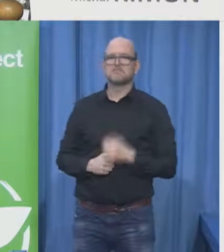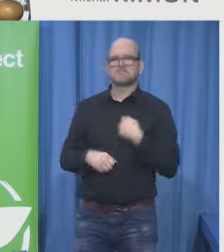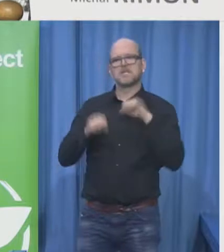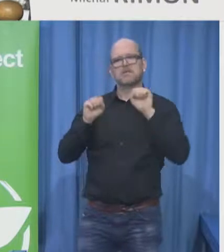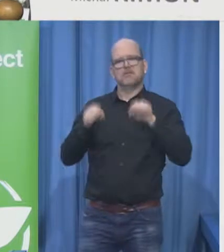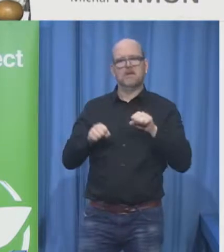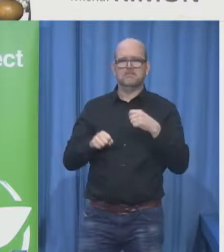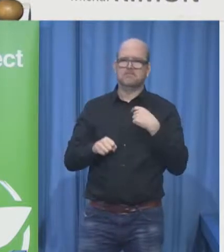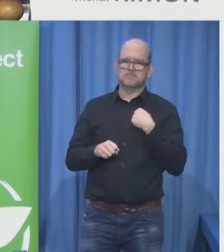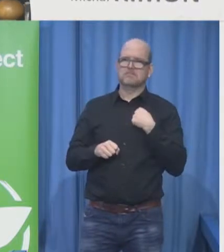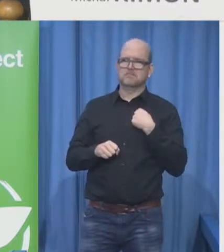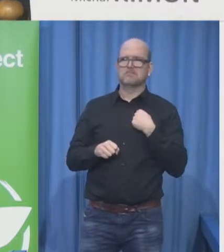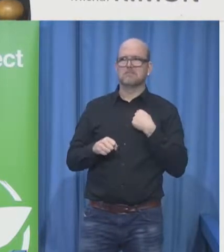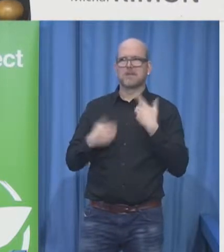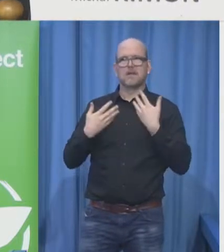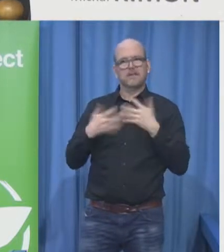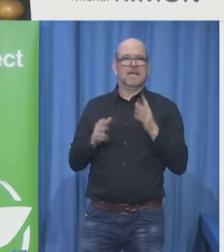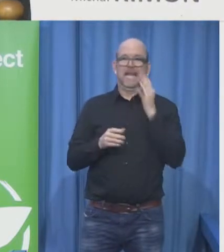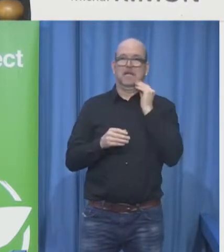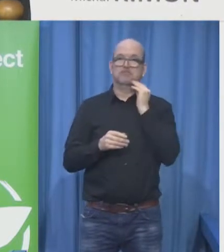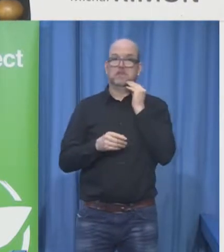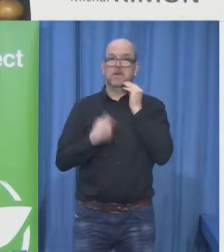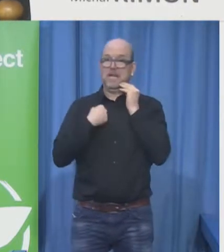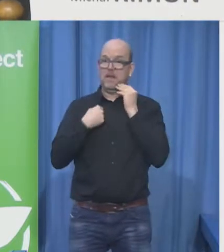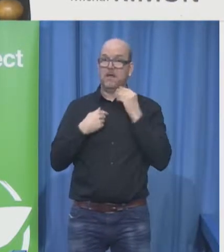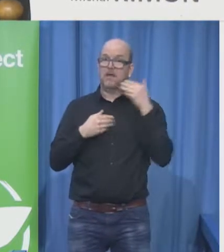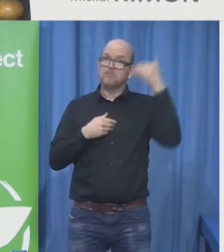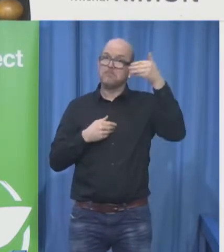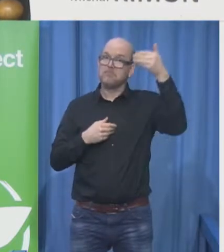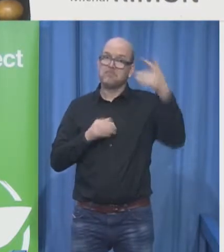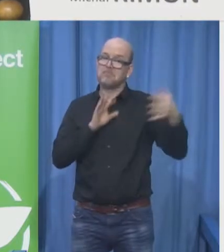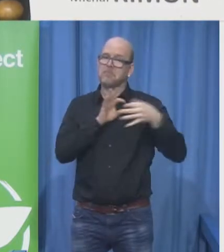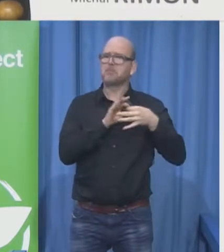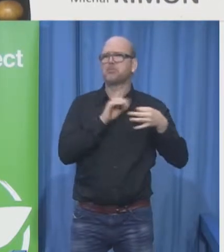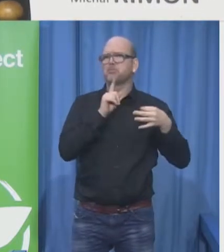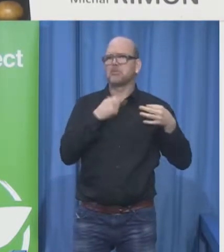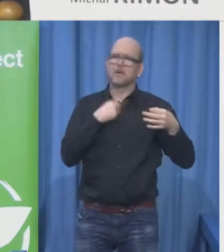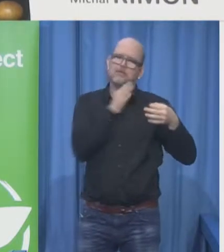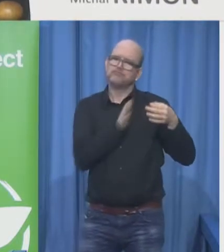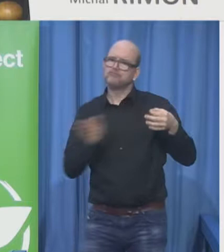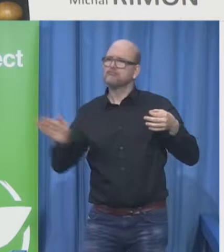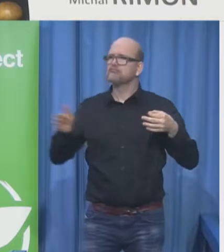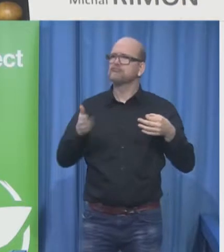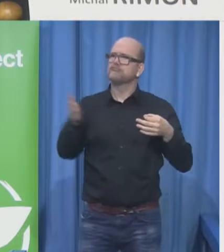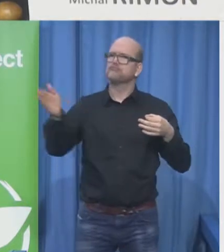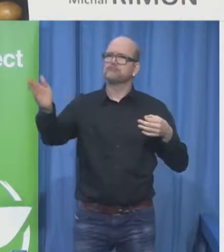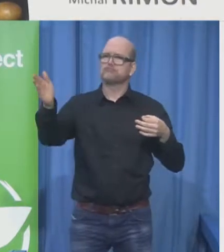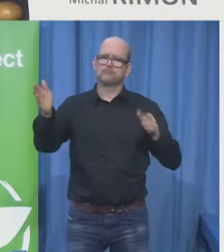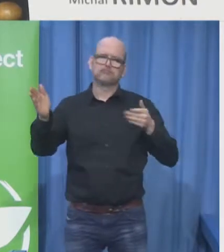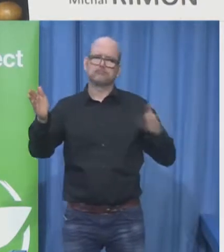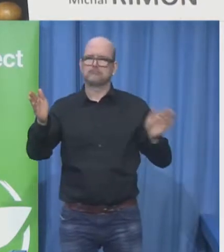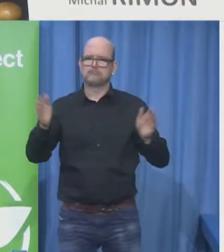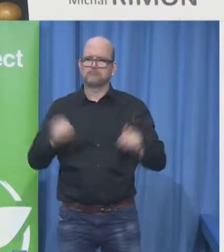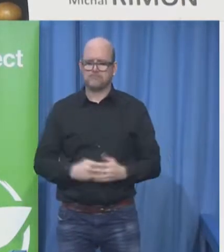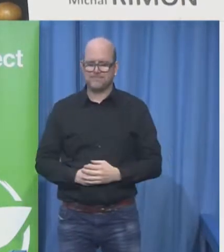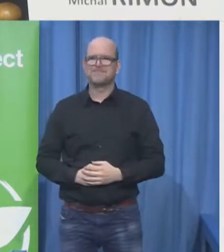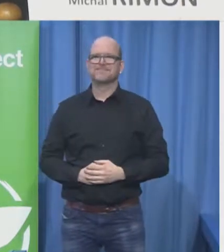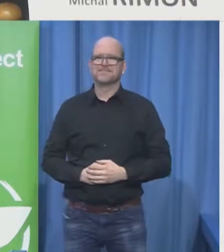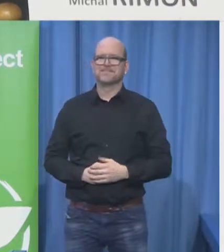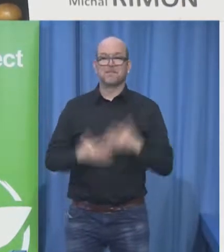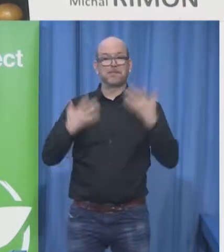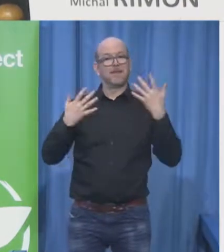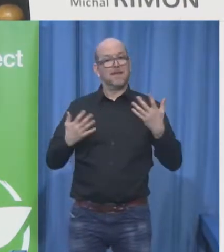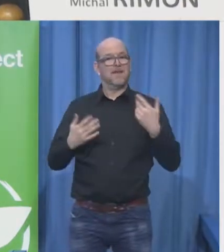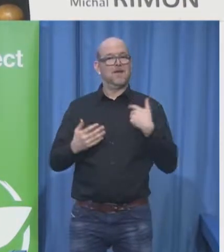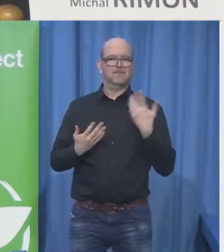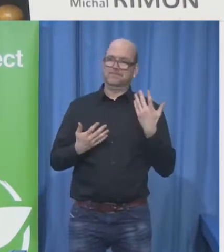explain the process yeah and because there are I'll just make it a little accessible what we did is we in the last 24 hours we just walked around and